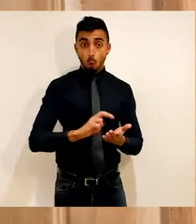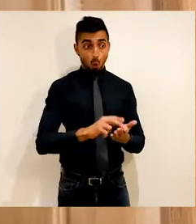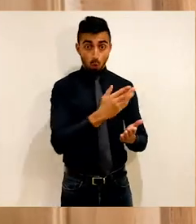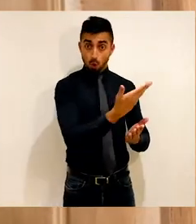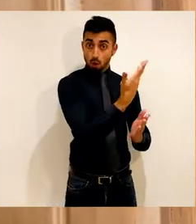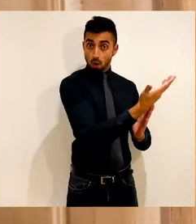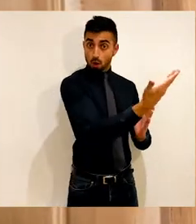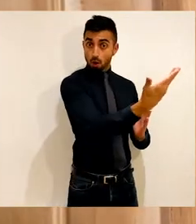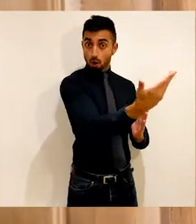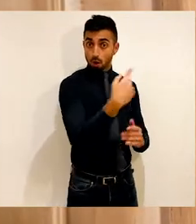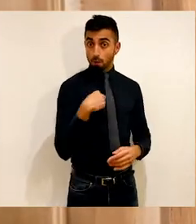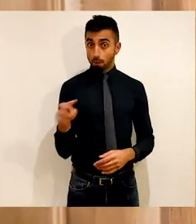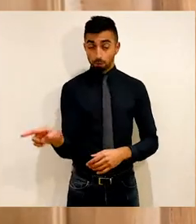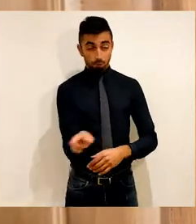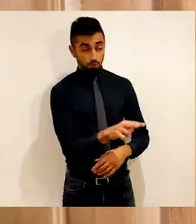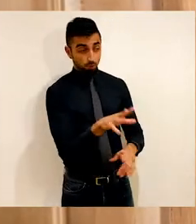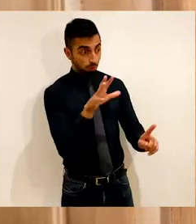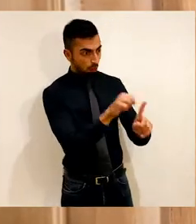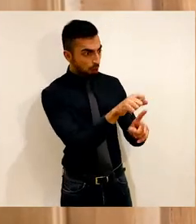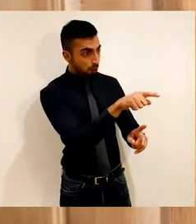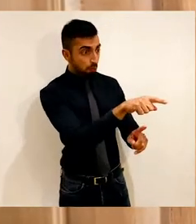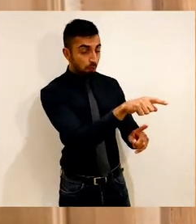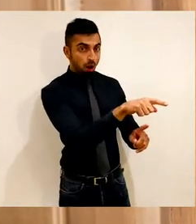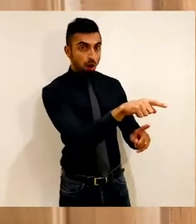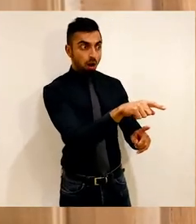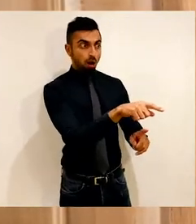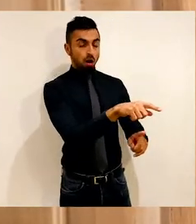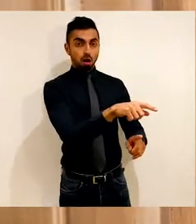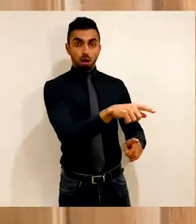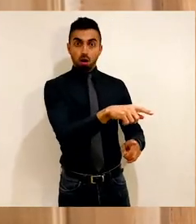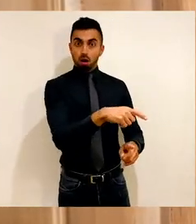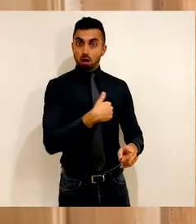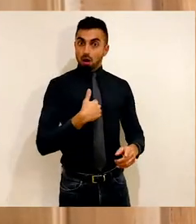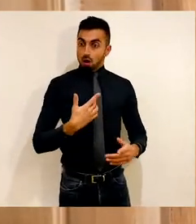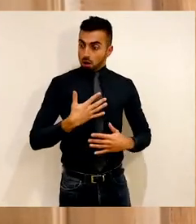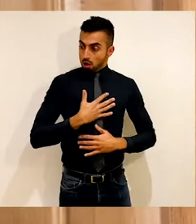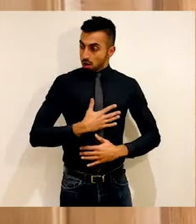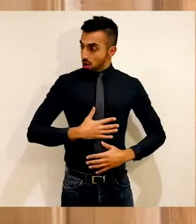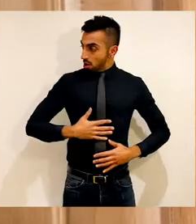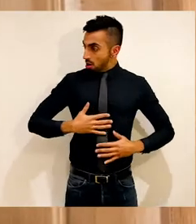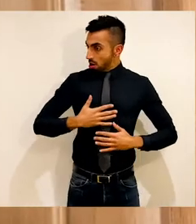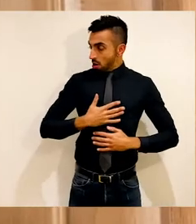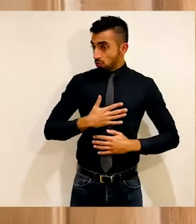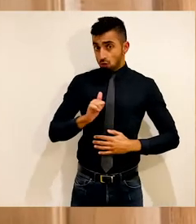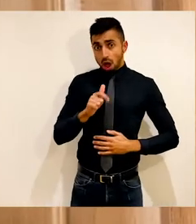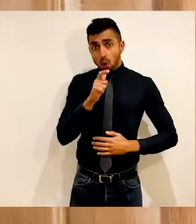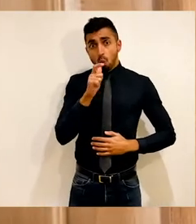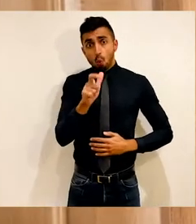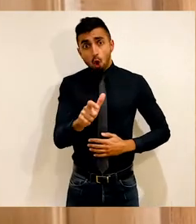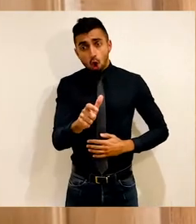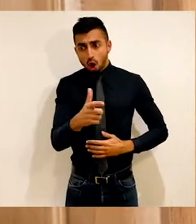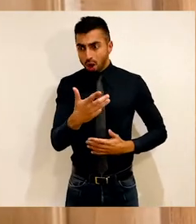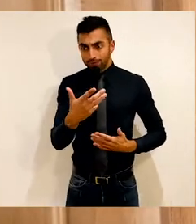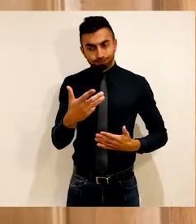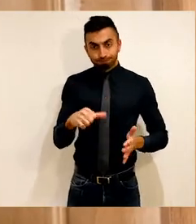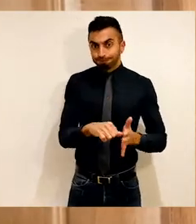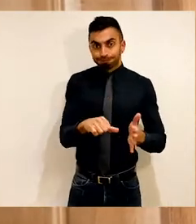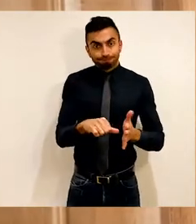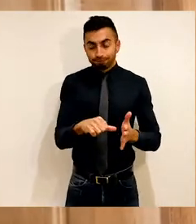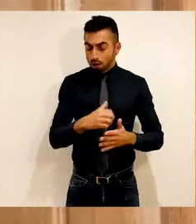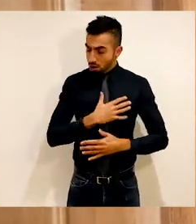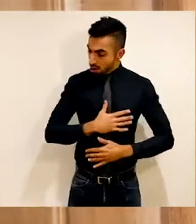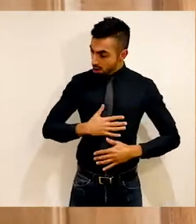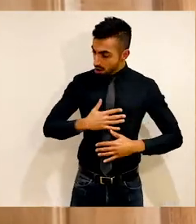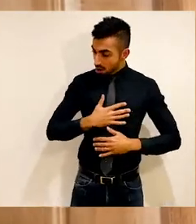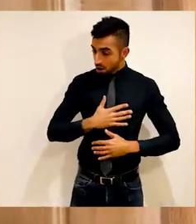It's a feeling that even now, I find difficult to articulate. But the best parts came in the